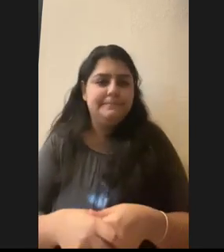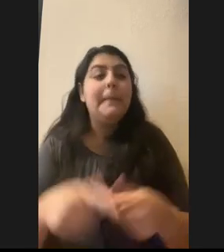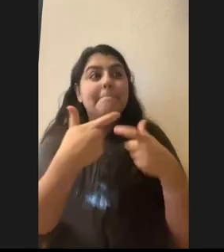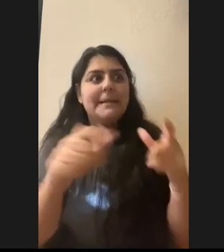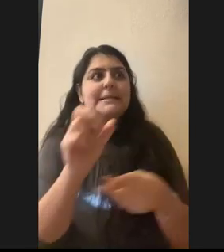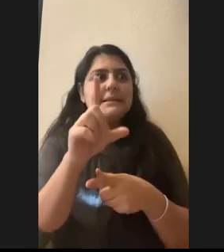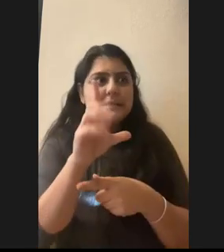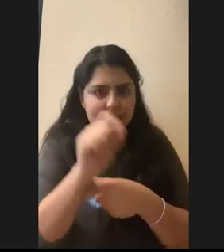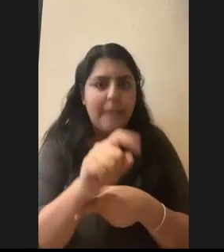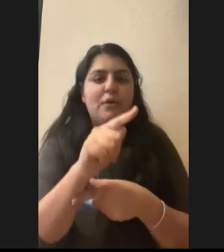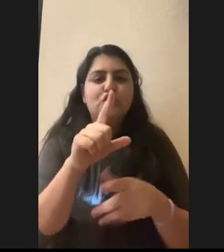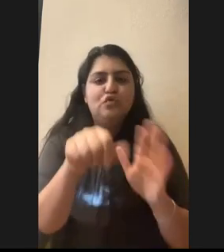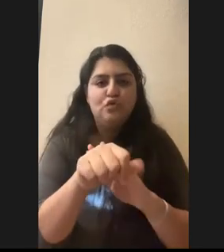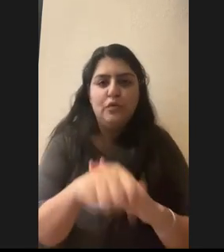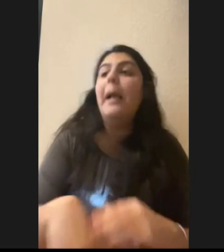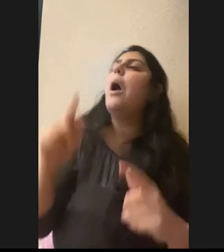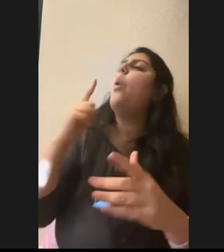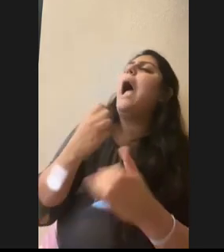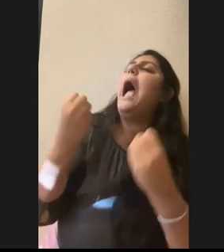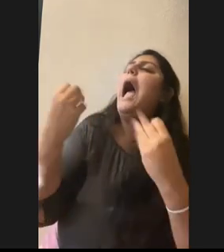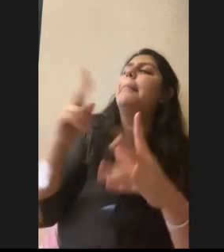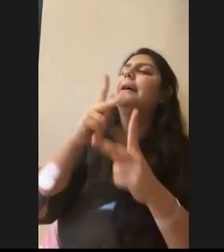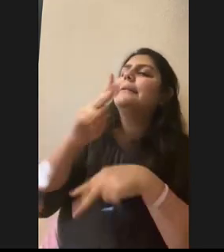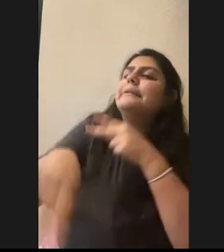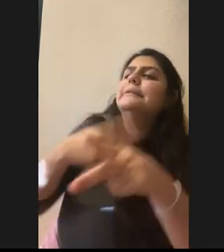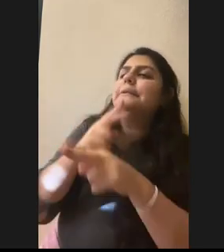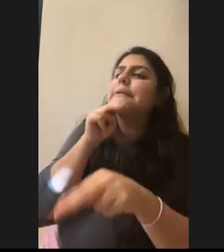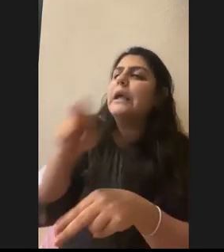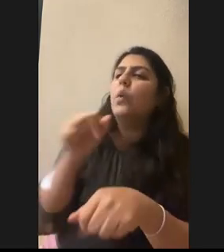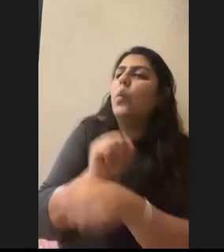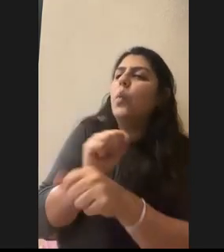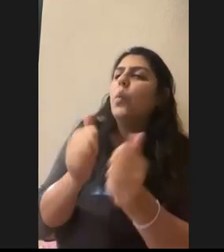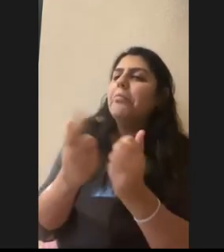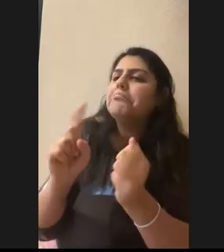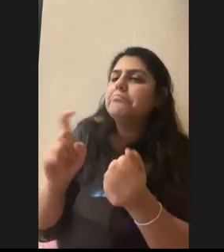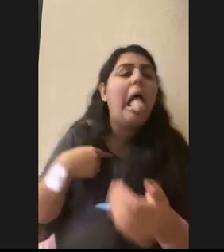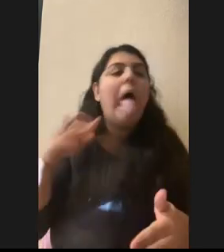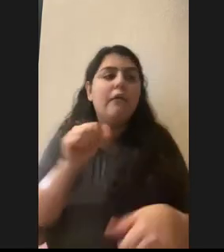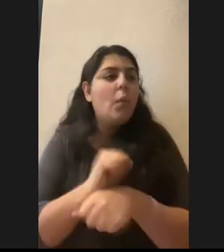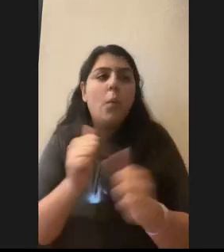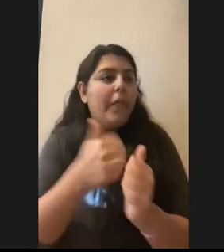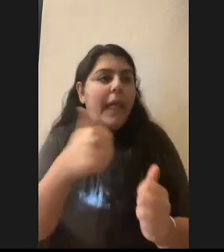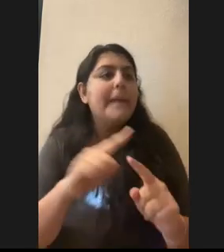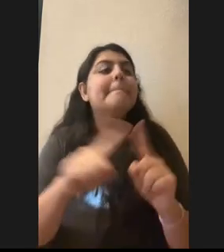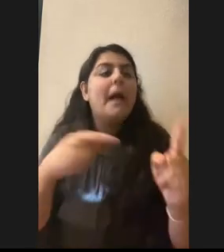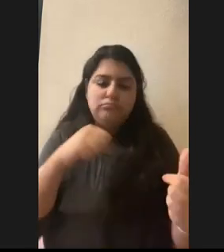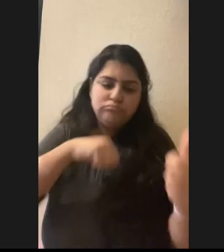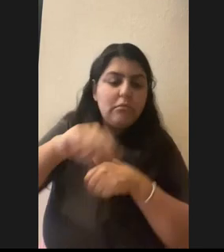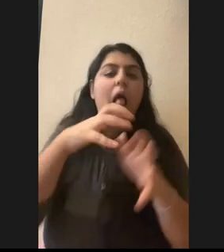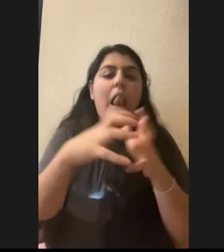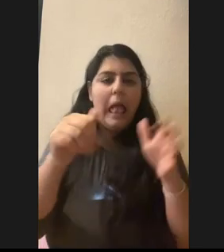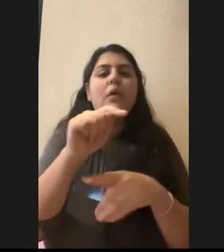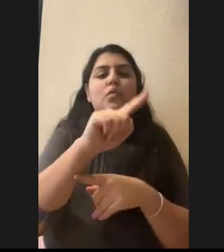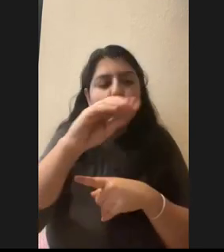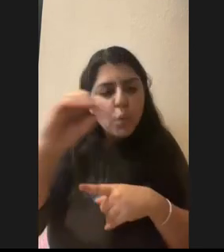How many species of snake have you worked with? Well, I haven't worked with any, but I have, um, been around a lot at zoos, at schools.